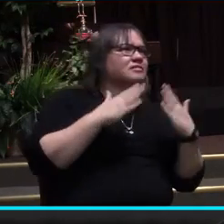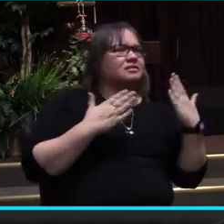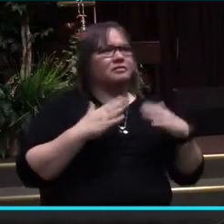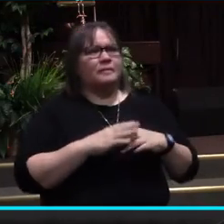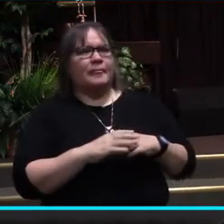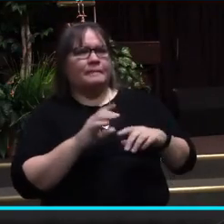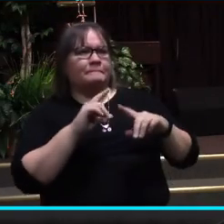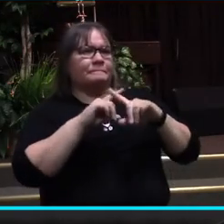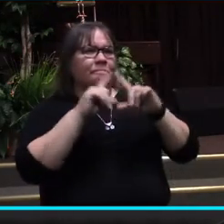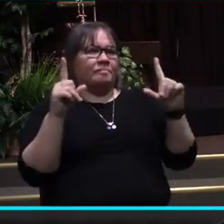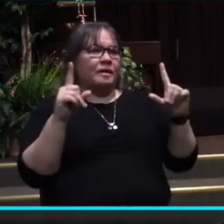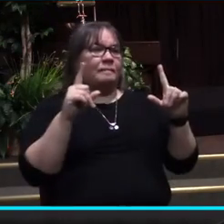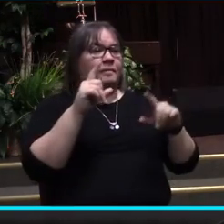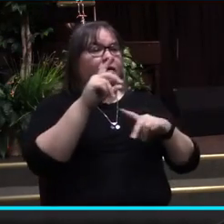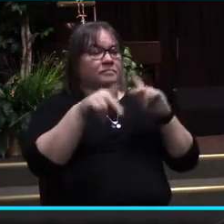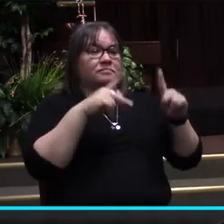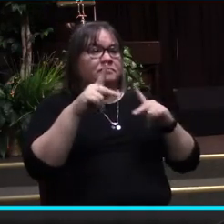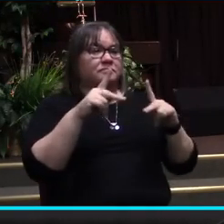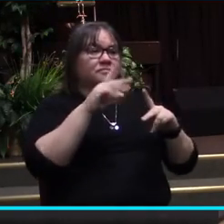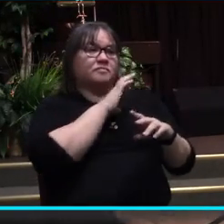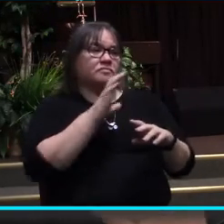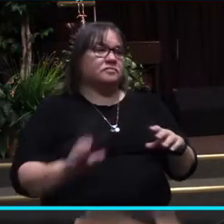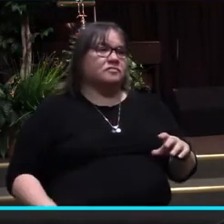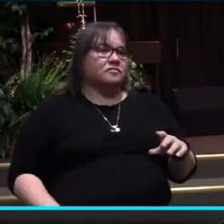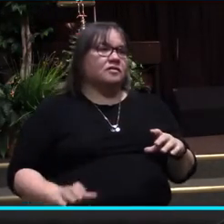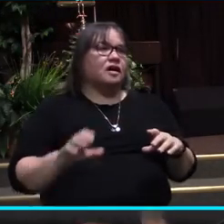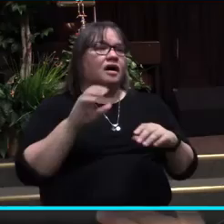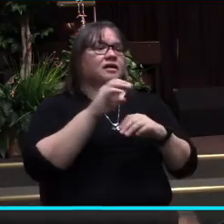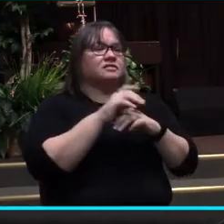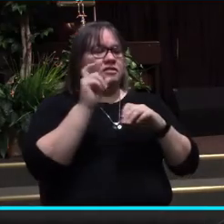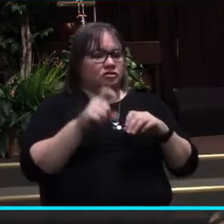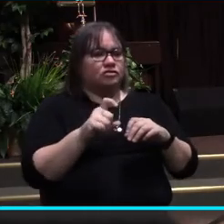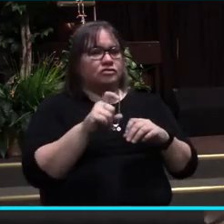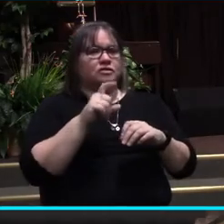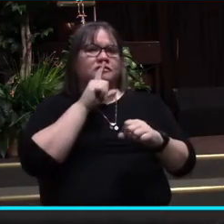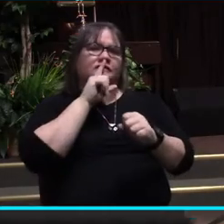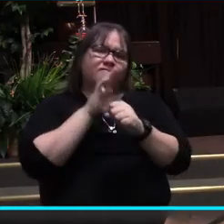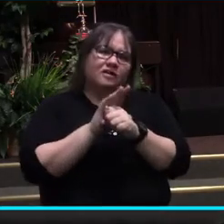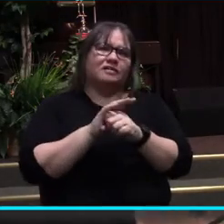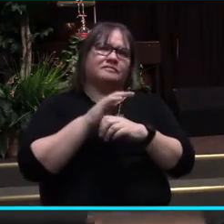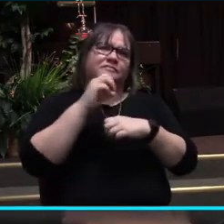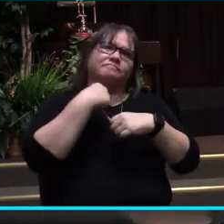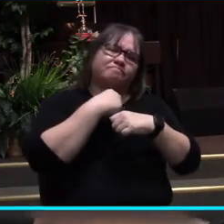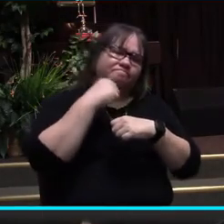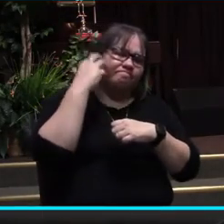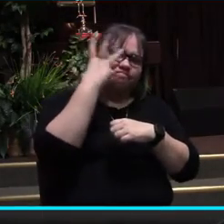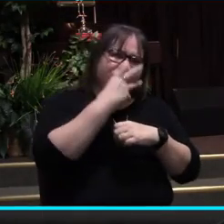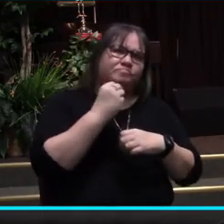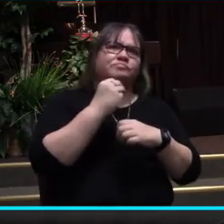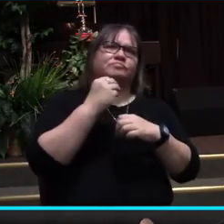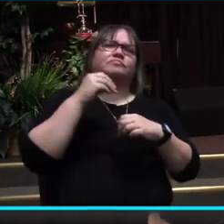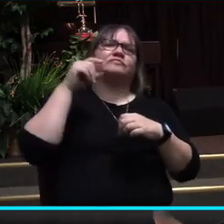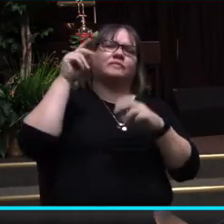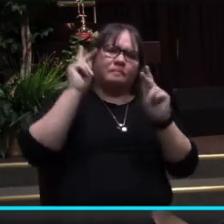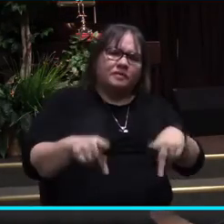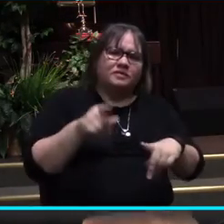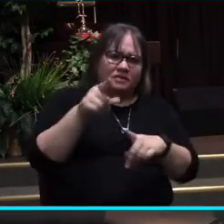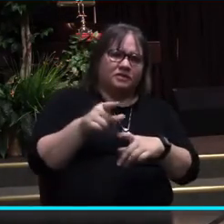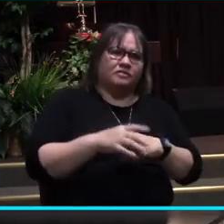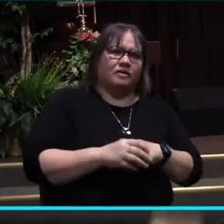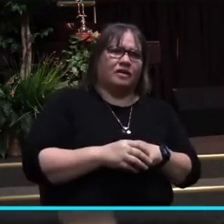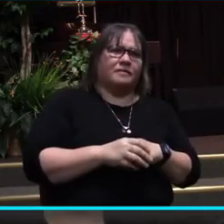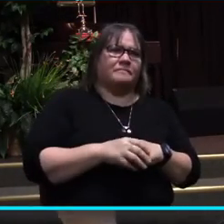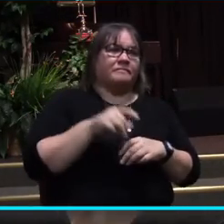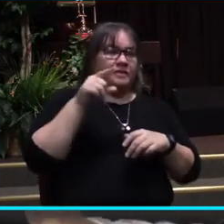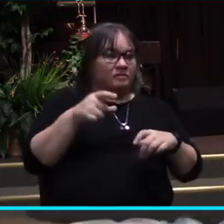response from the body of Christ should be one of affirming God's beautiful gift of their gender. It